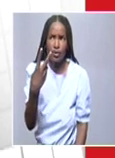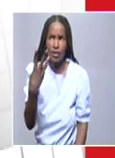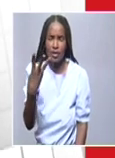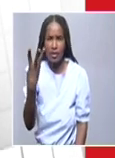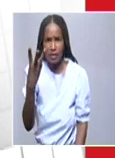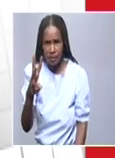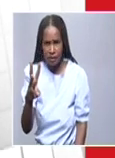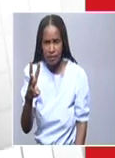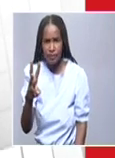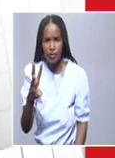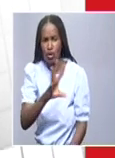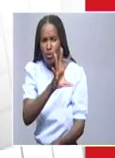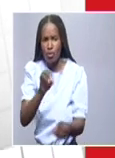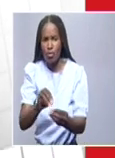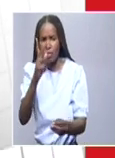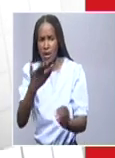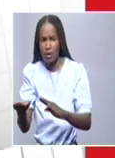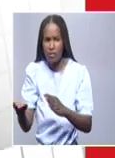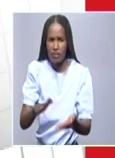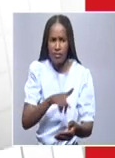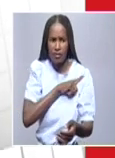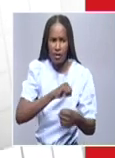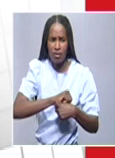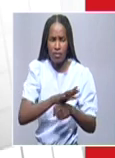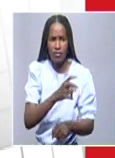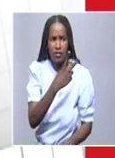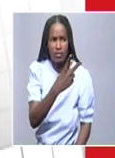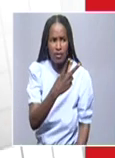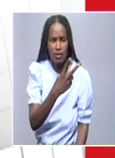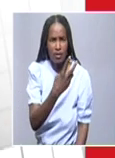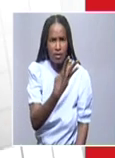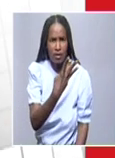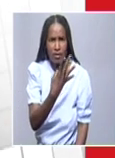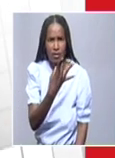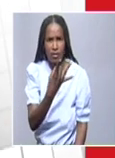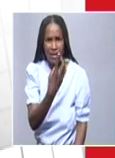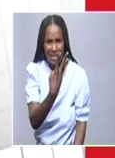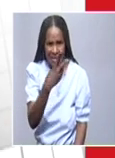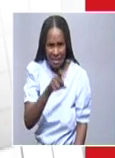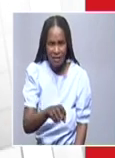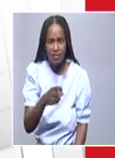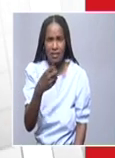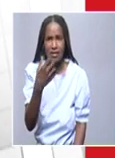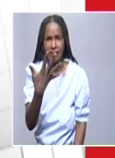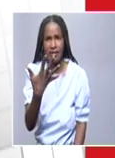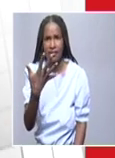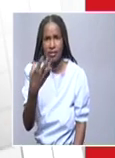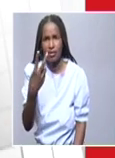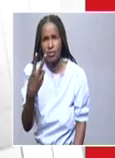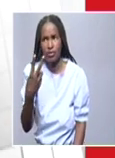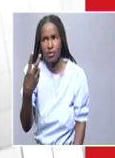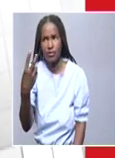COVID-related deaths, 288. The total deaths, 3,524.